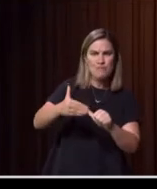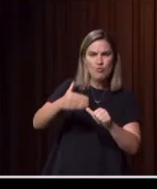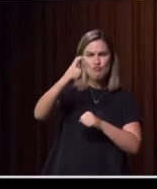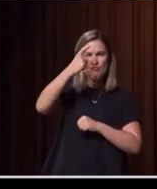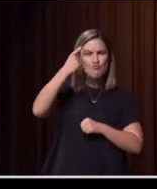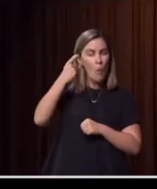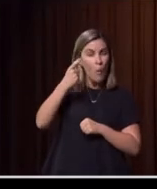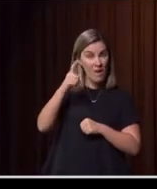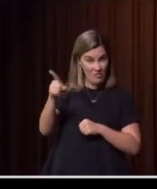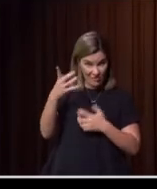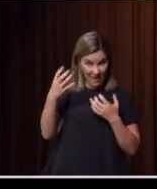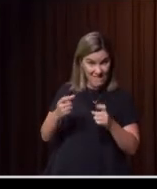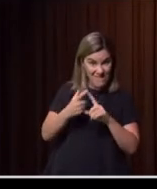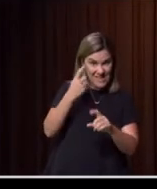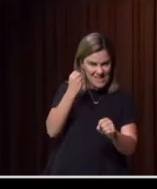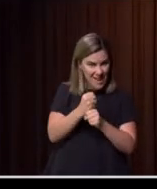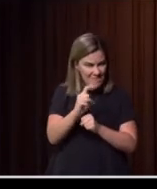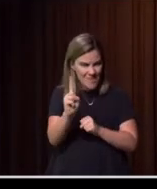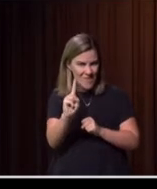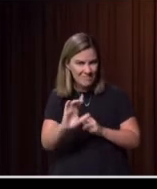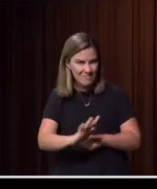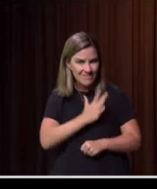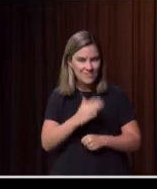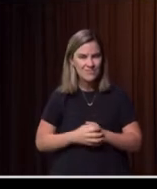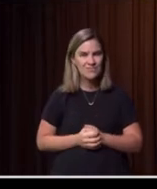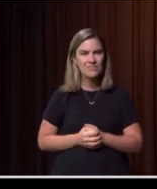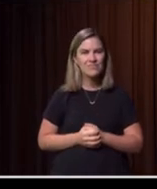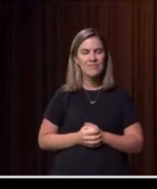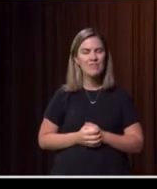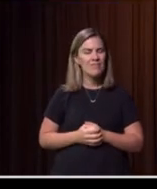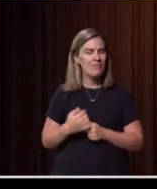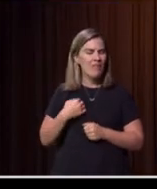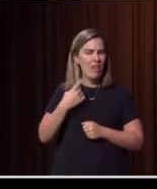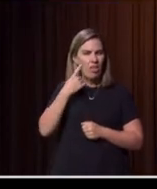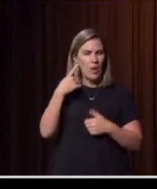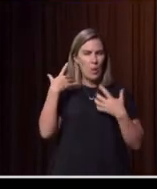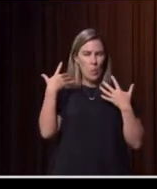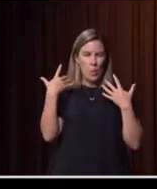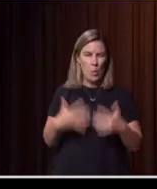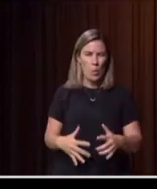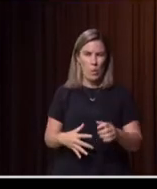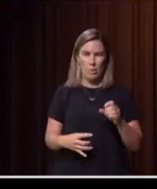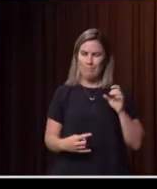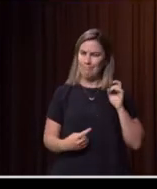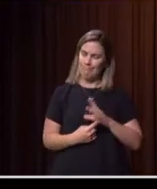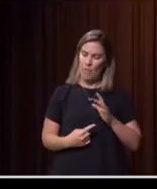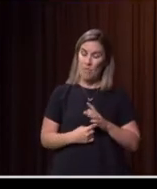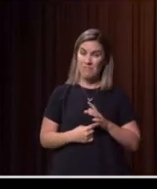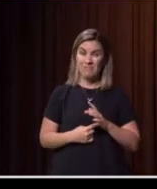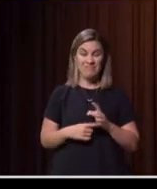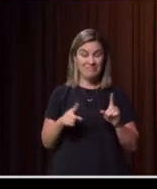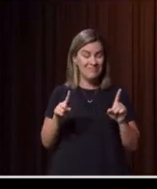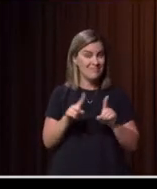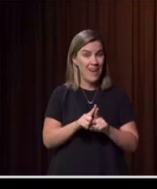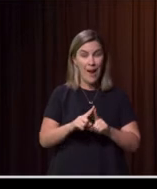those examples? I think it's just so fundamental. And like our First Nations people have